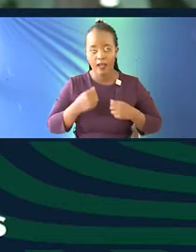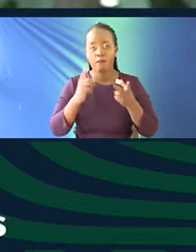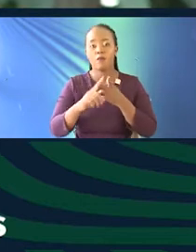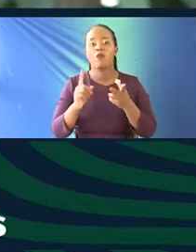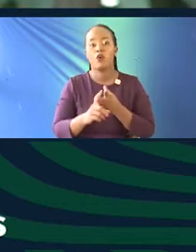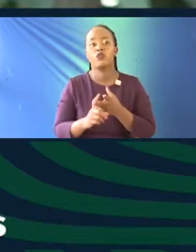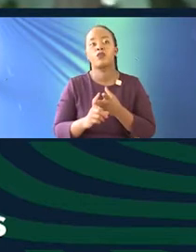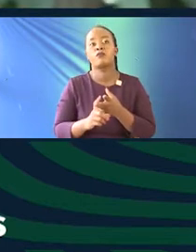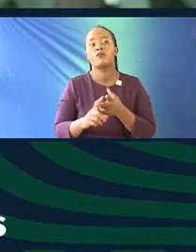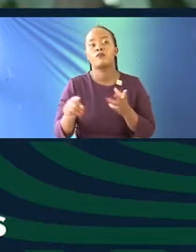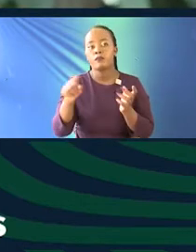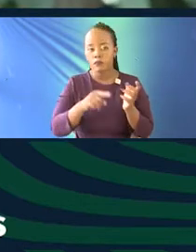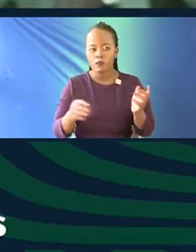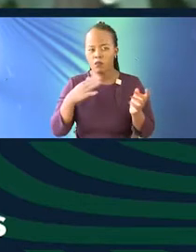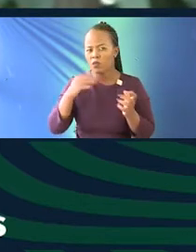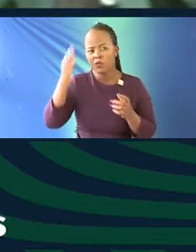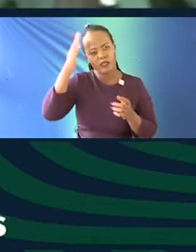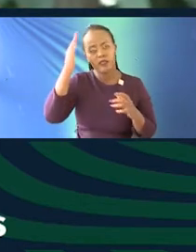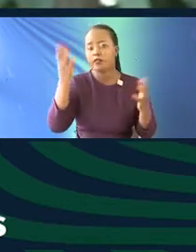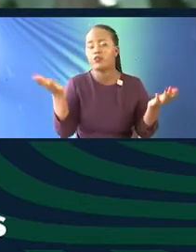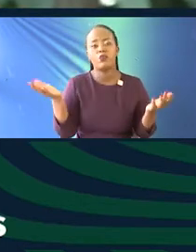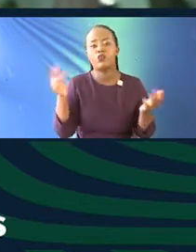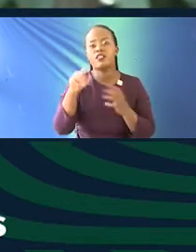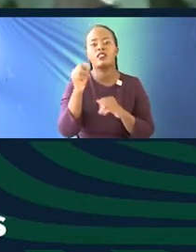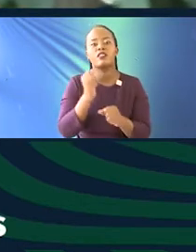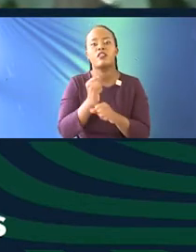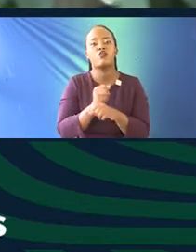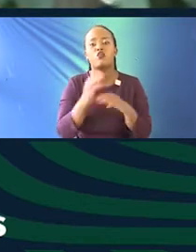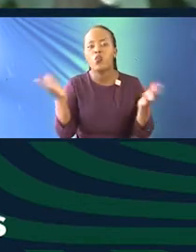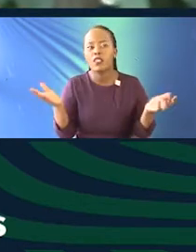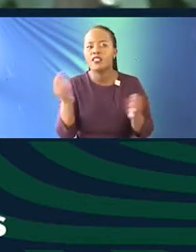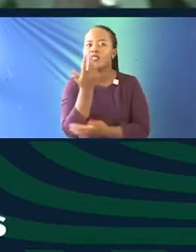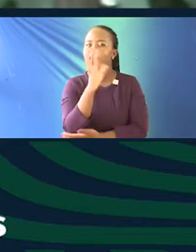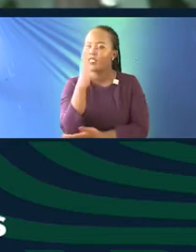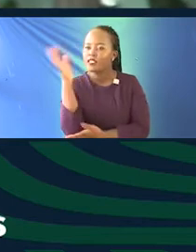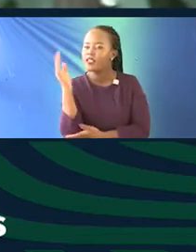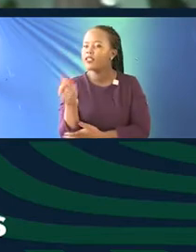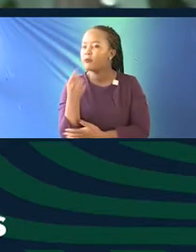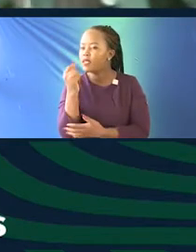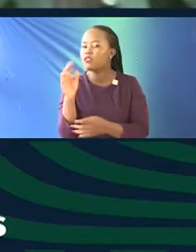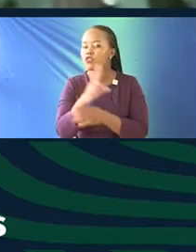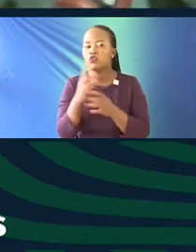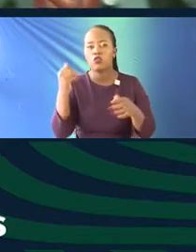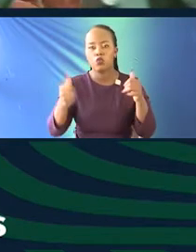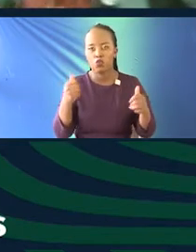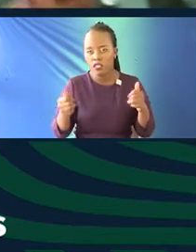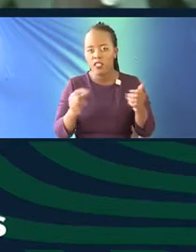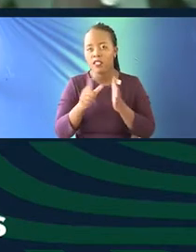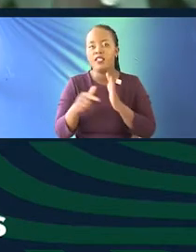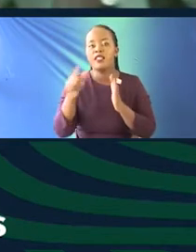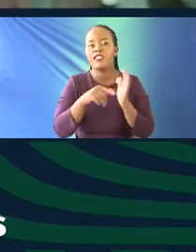At the same time, we want to, you know, look at what do the Rwandese do, what herbs do they use, what trees do they use, and then do a cross-cultural